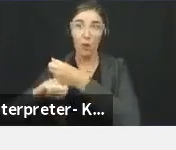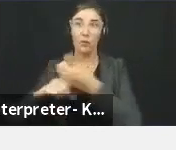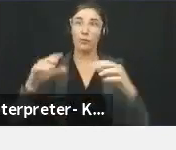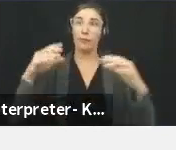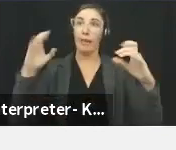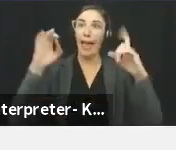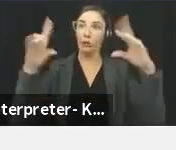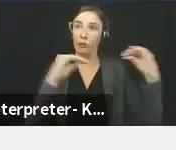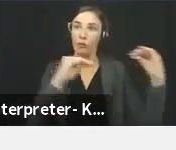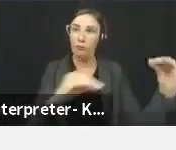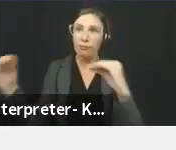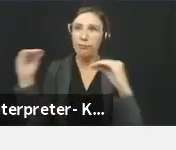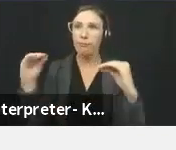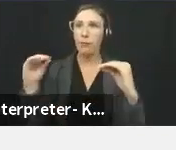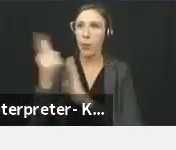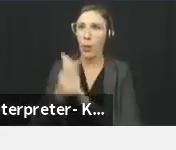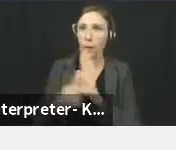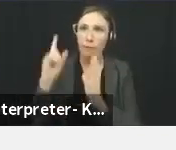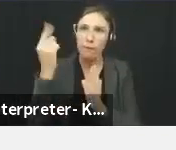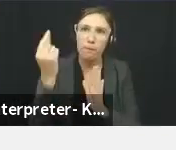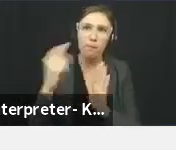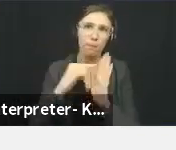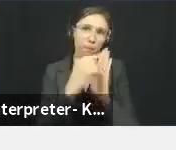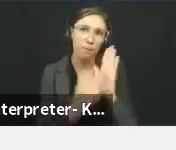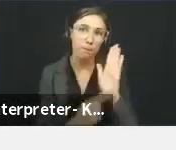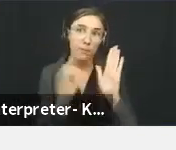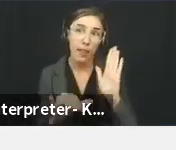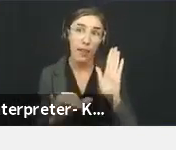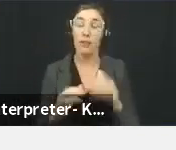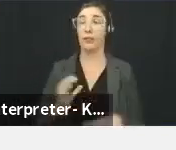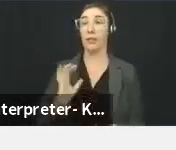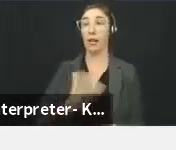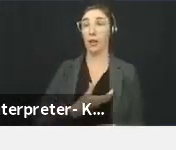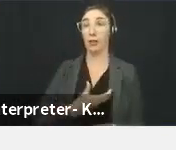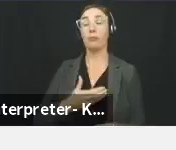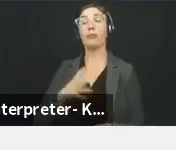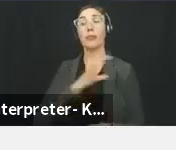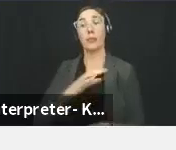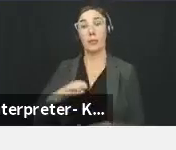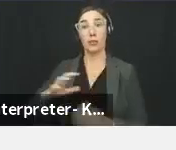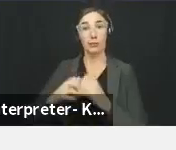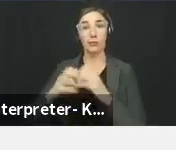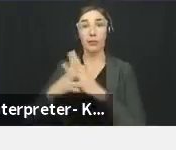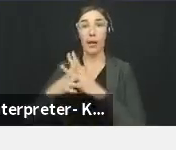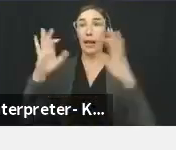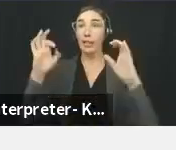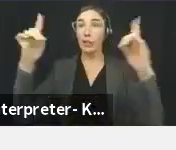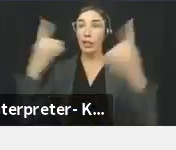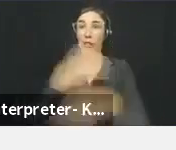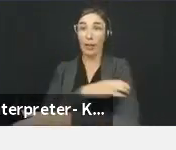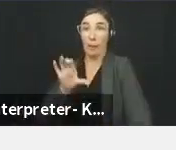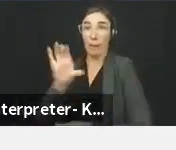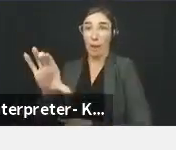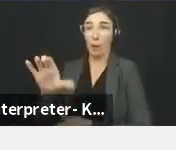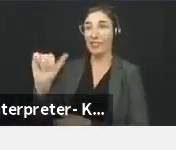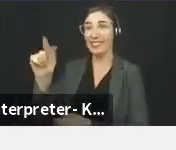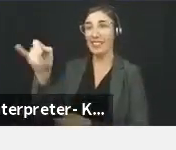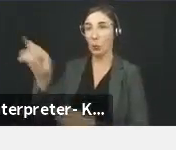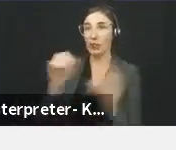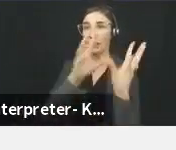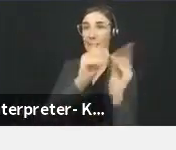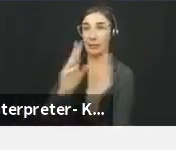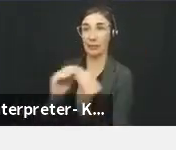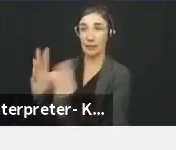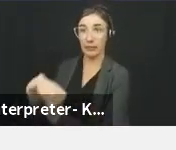in general. To this end, the commission launched an education and empowerment series in 2020. This slide shows some of the programs